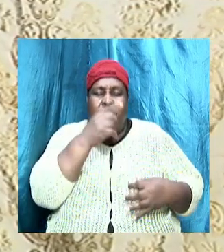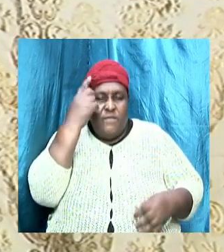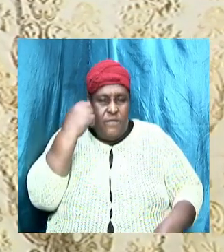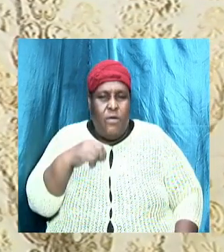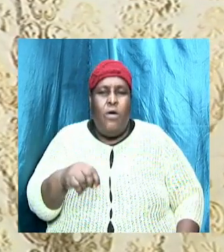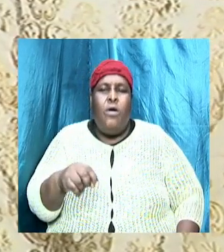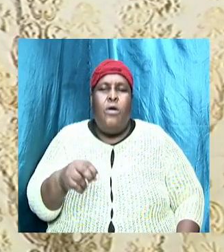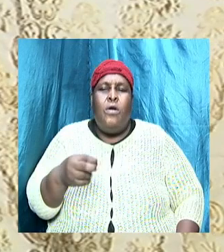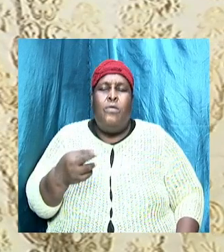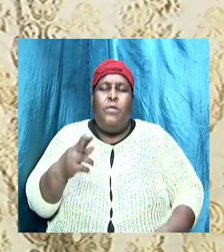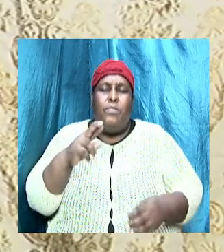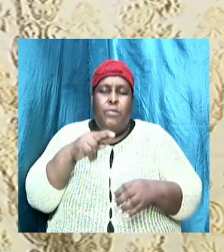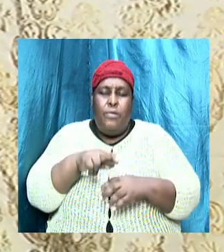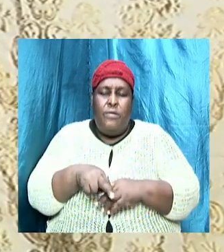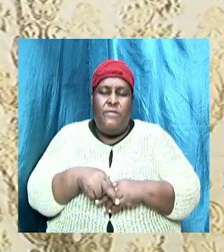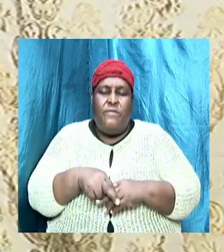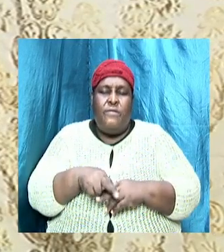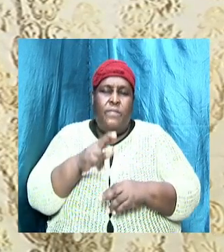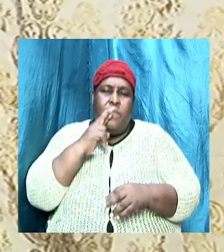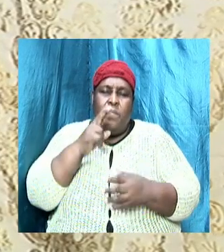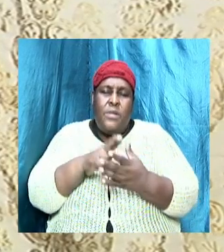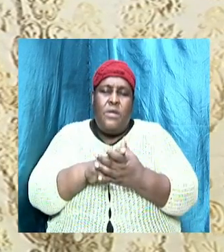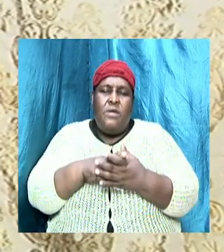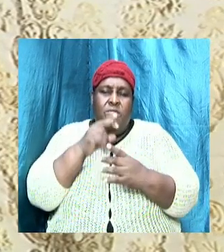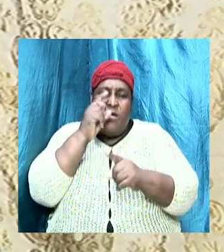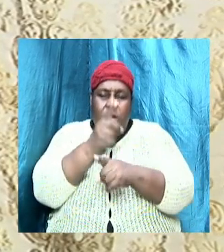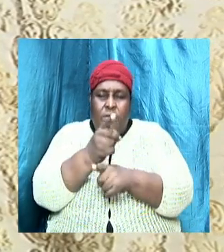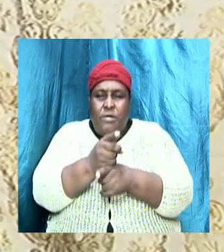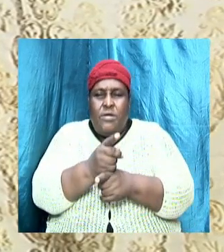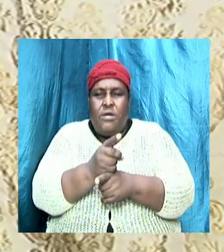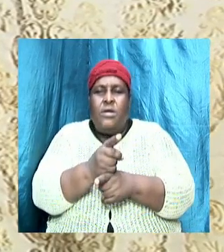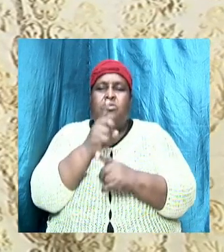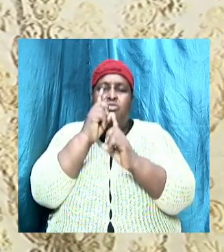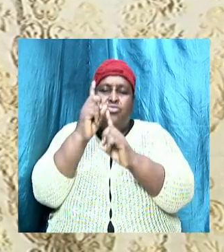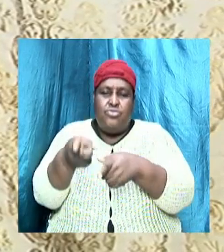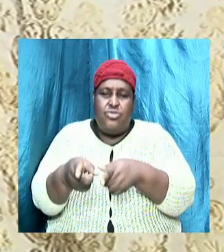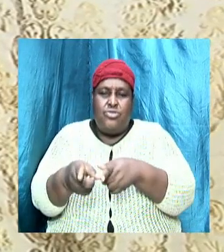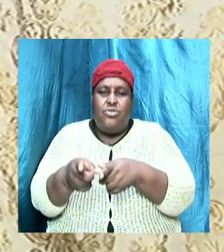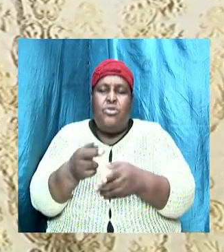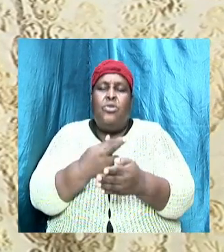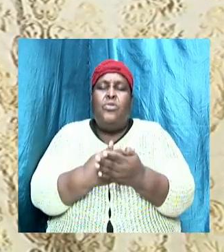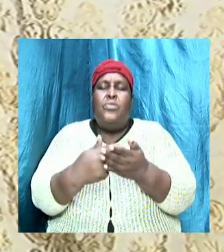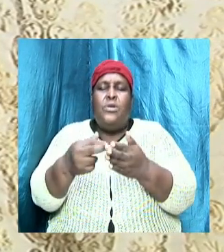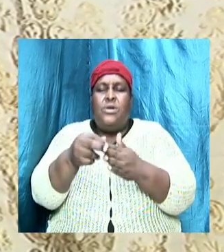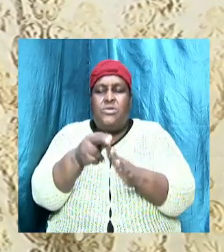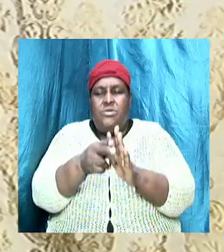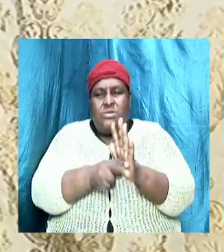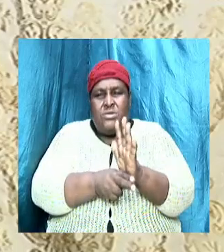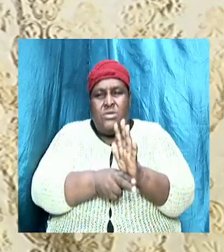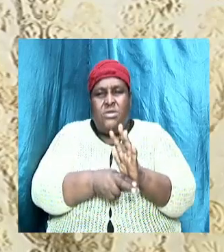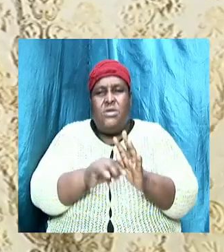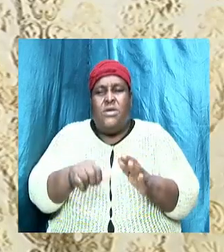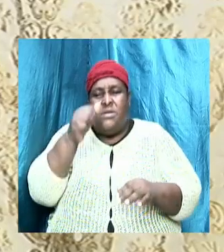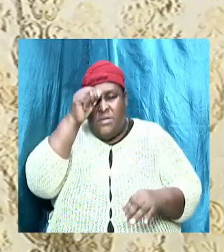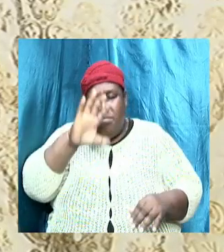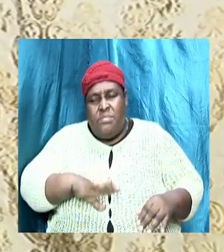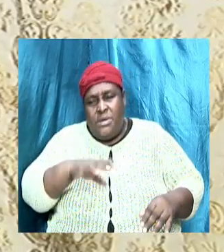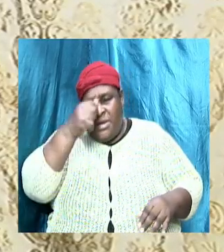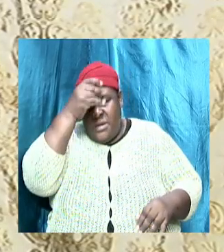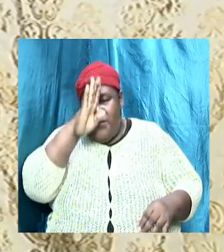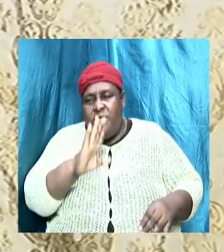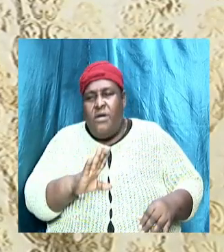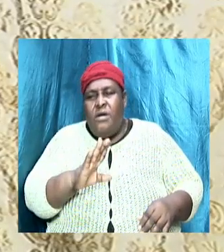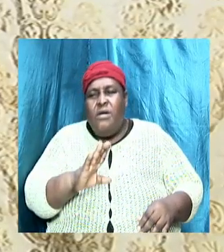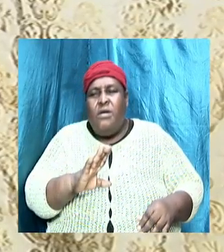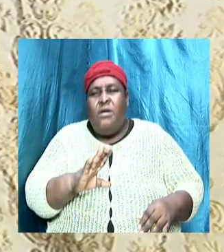reproof, for correction, for instruction, in righteousness. That the man of God may be